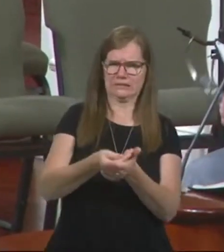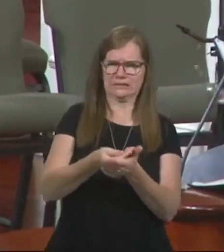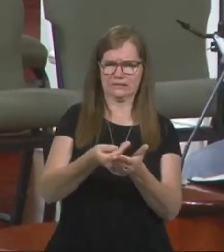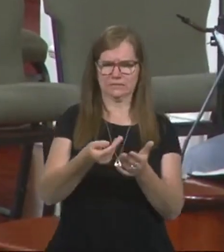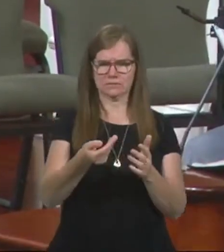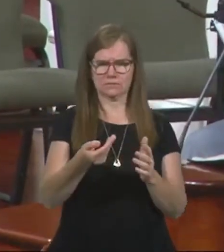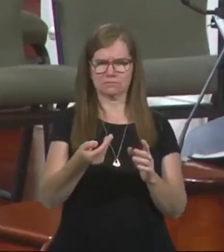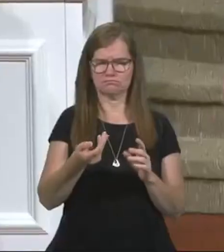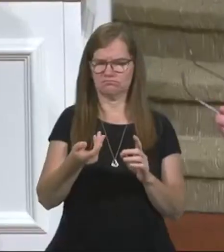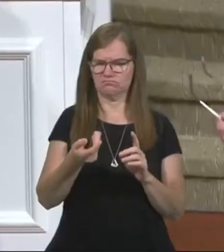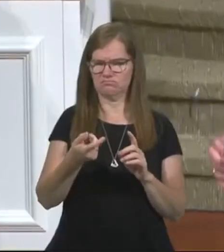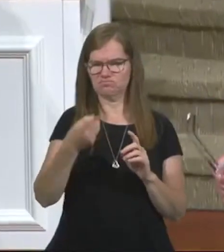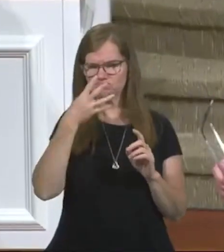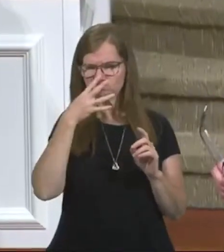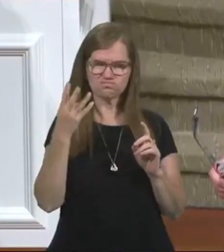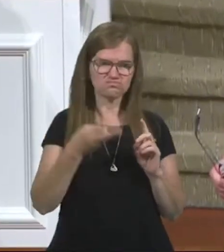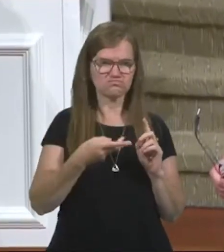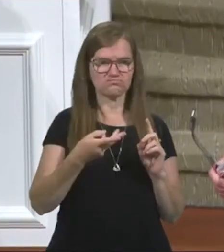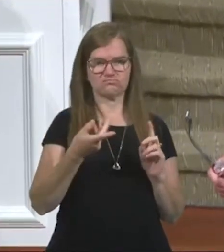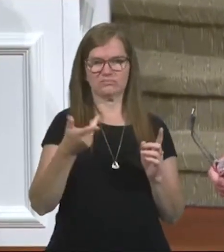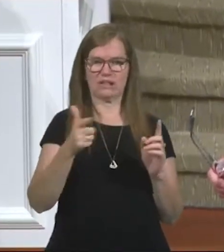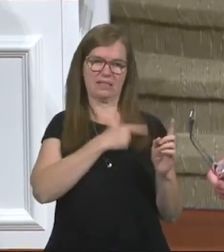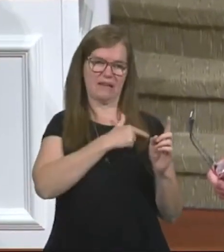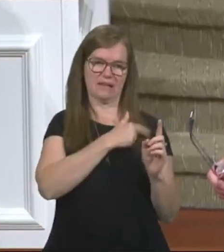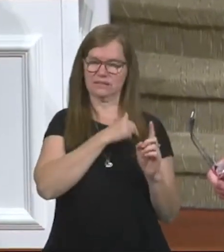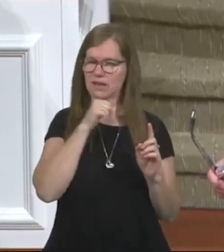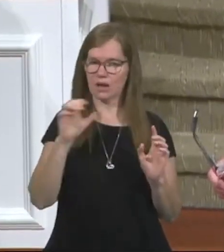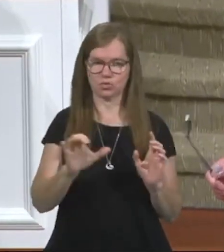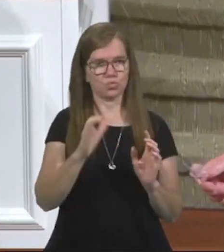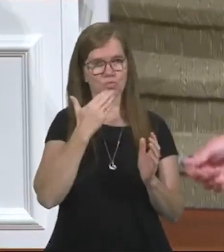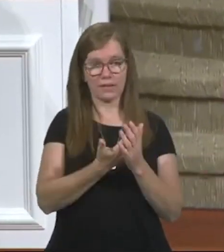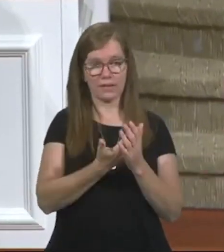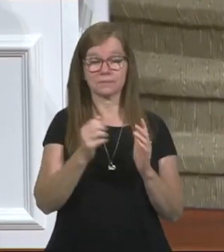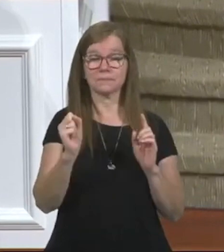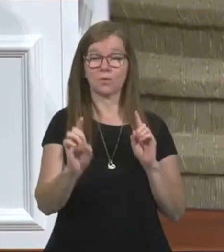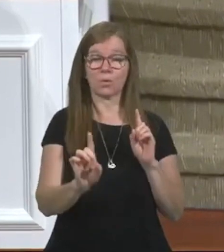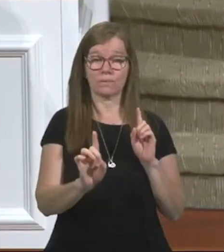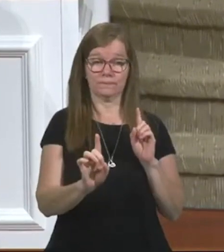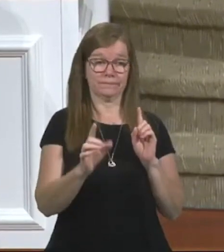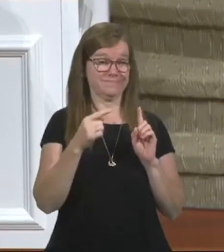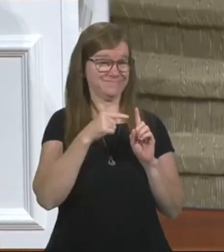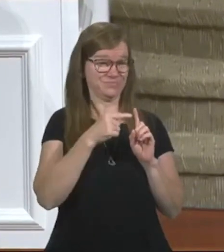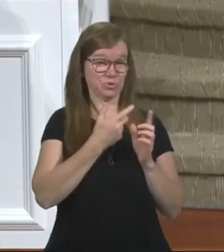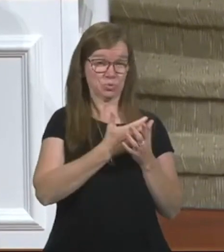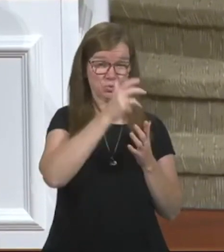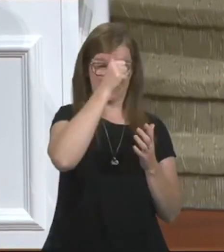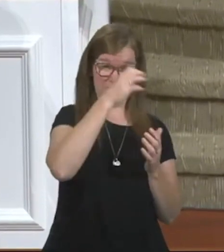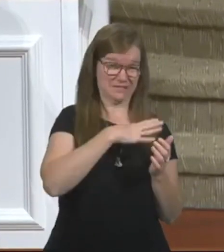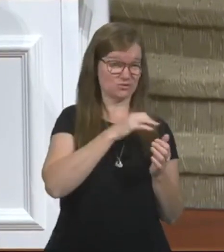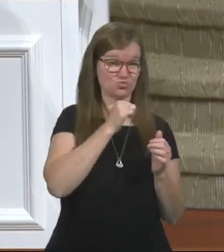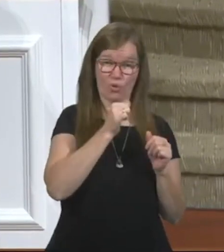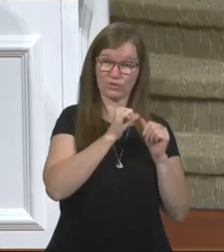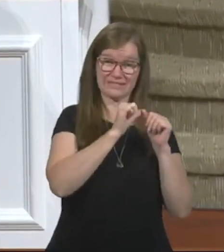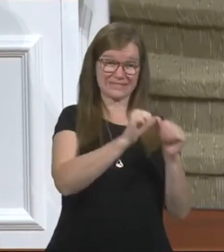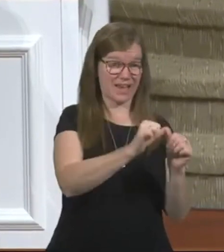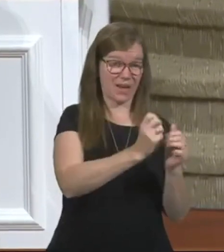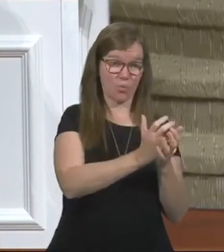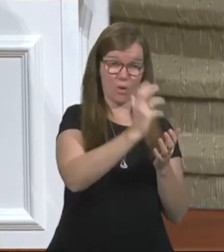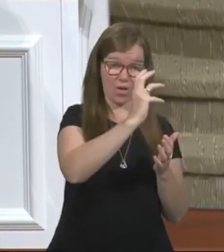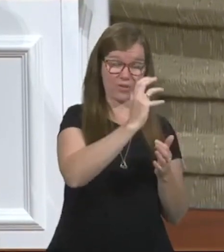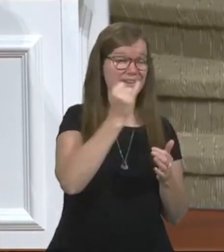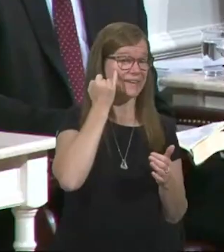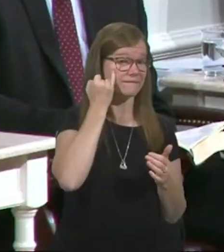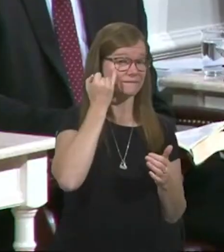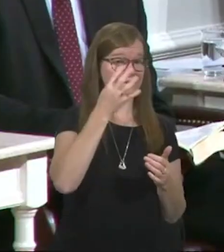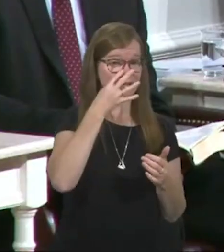very negligent, lazy, and he wasn't doing well. So rich men don't stay wealthy ignoring such